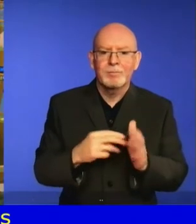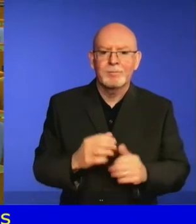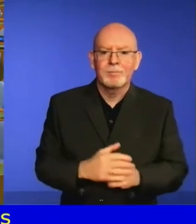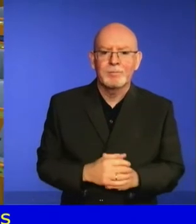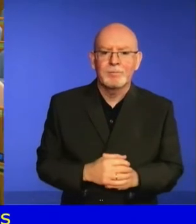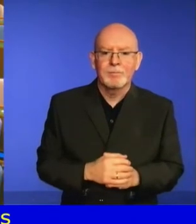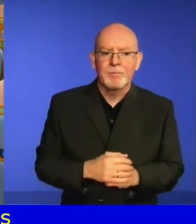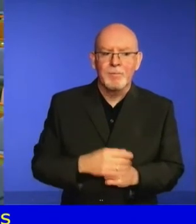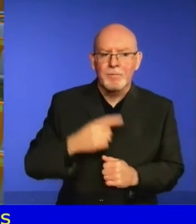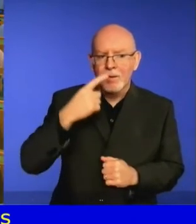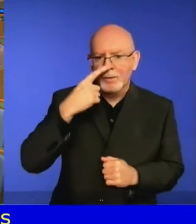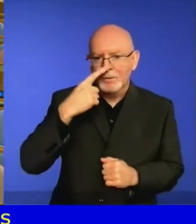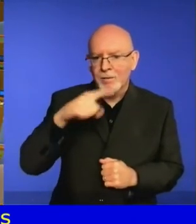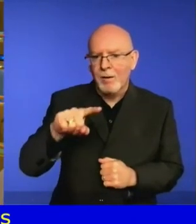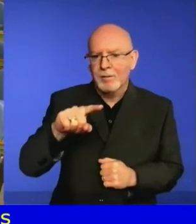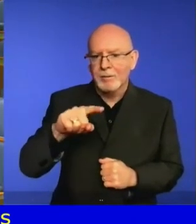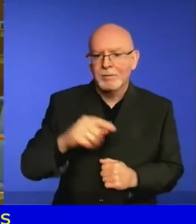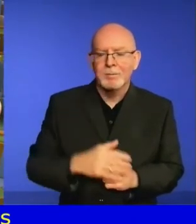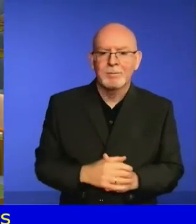Togo,